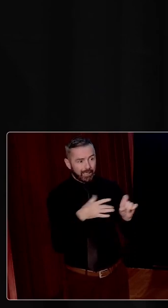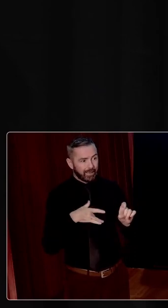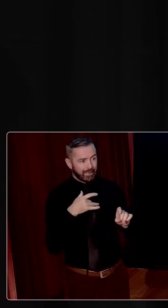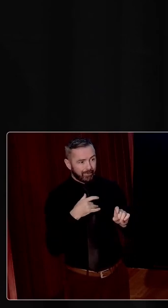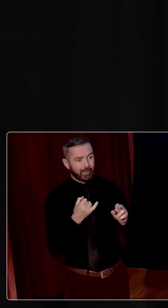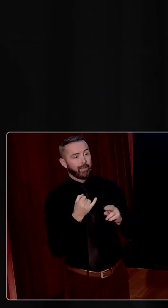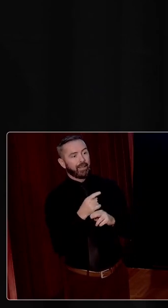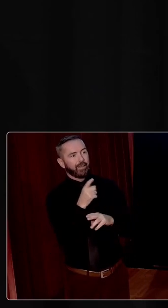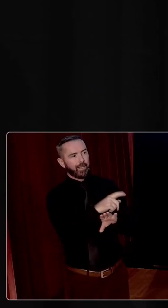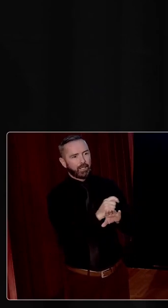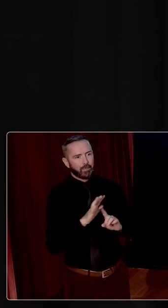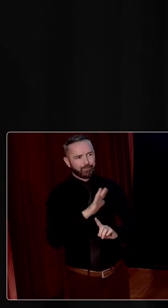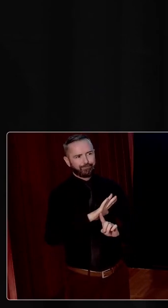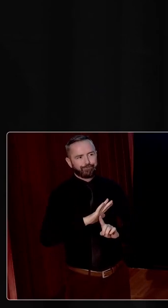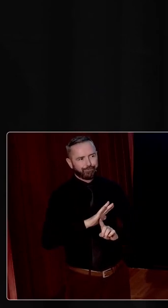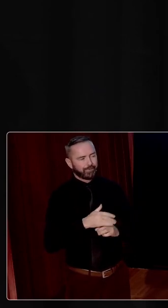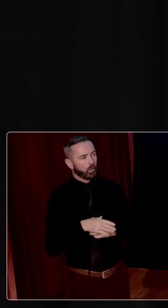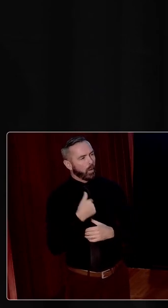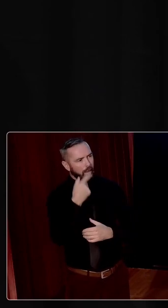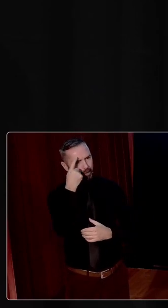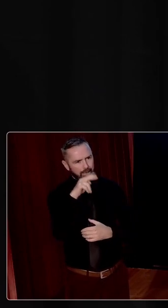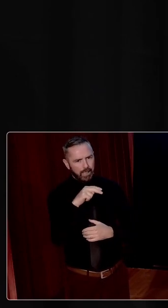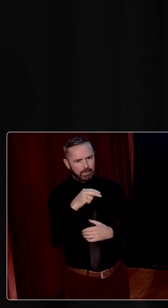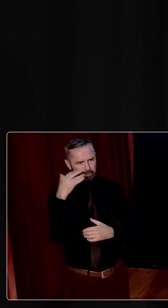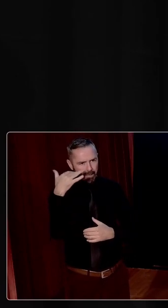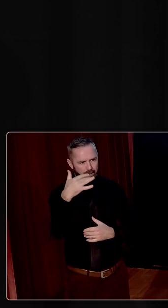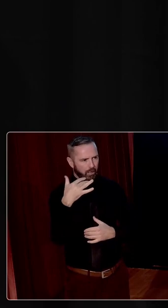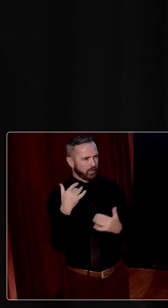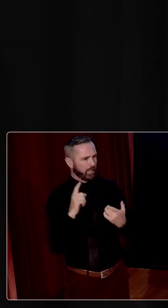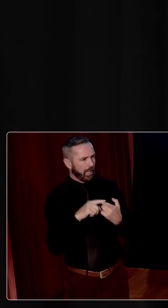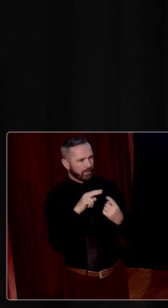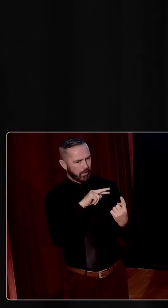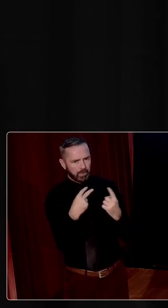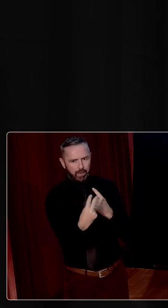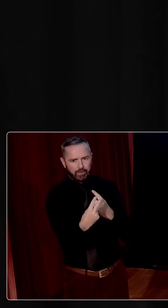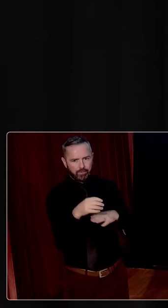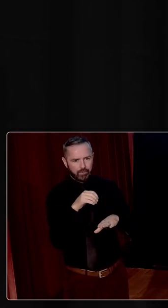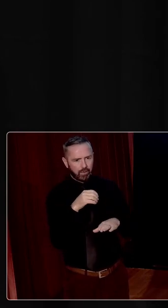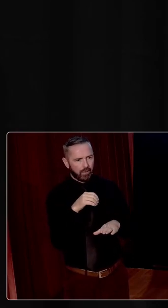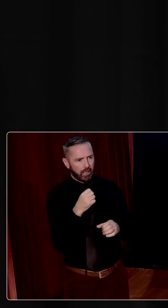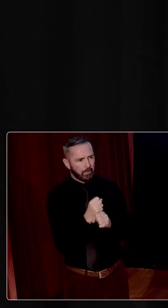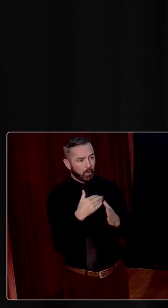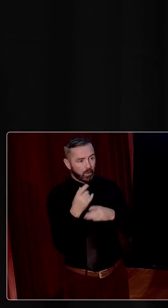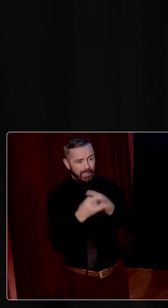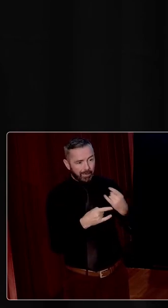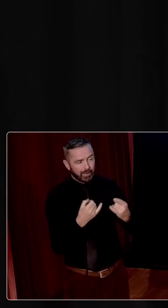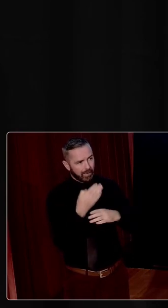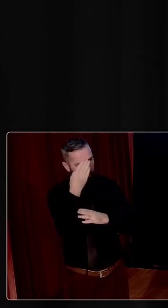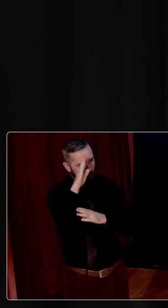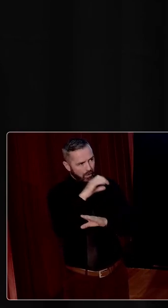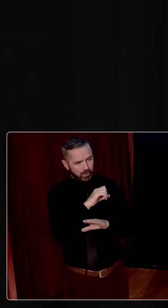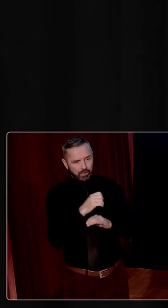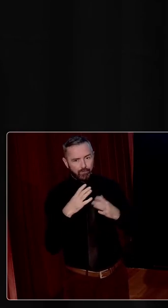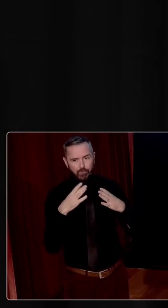seems. But I think that methodology and that perspective on what's happening in the Irish Free